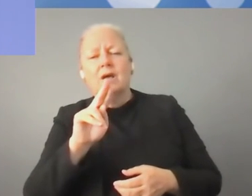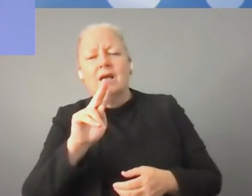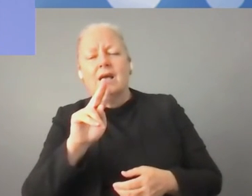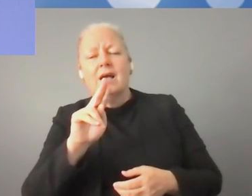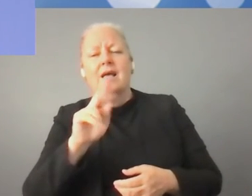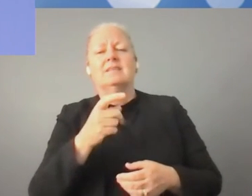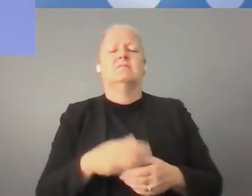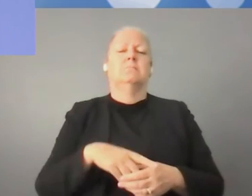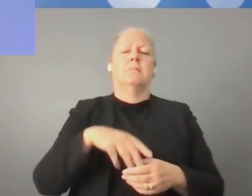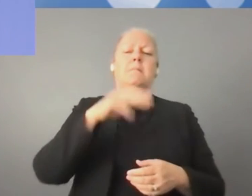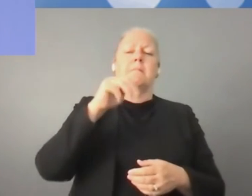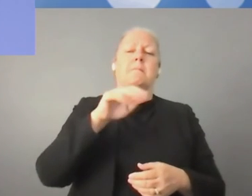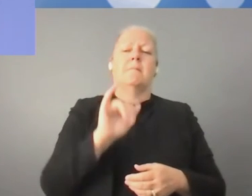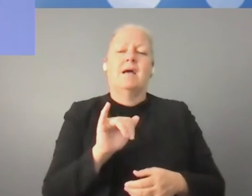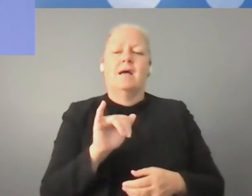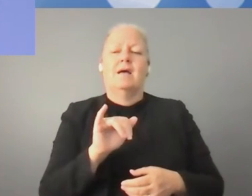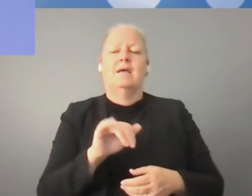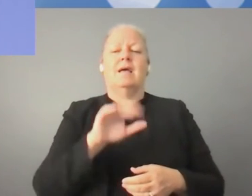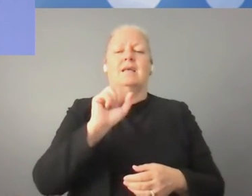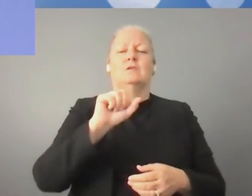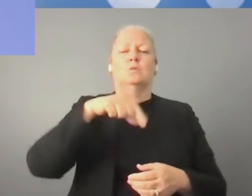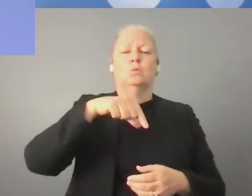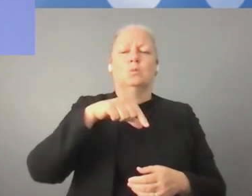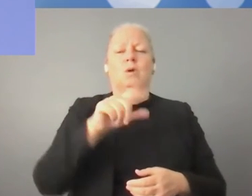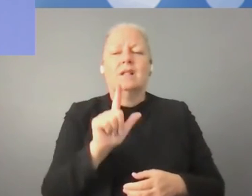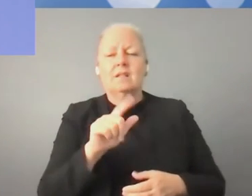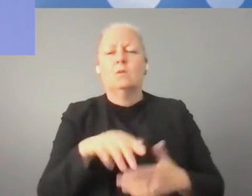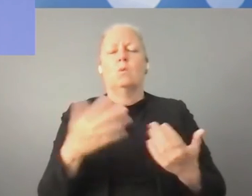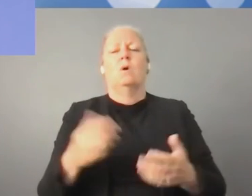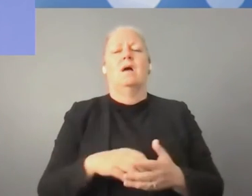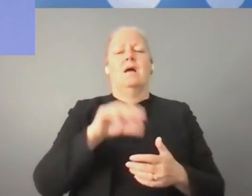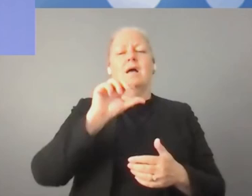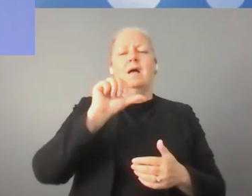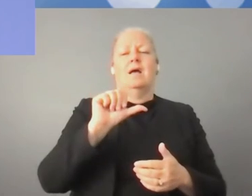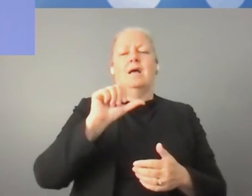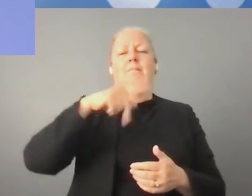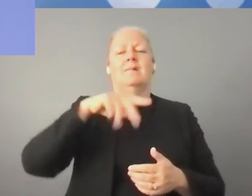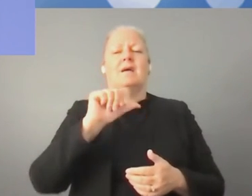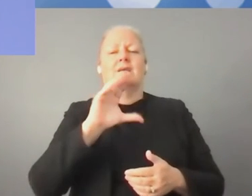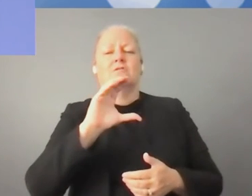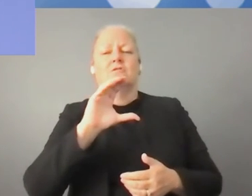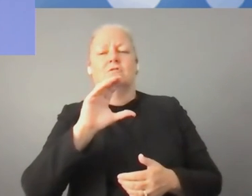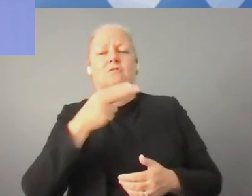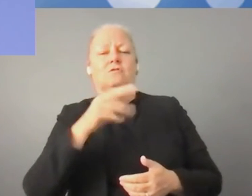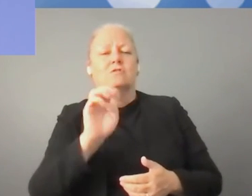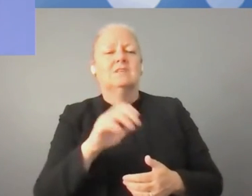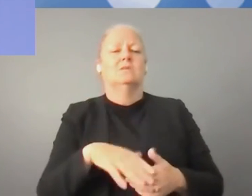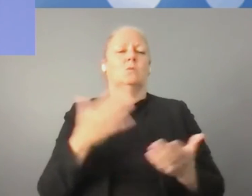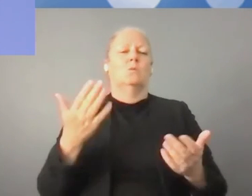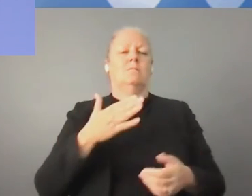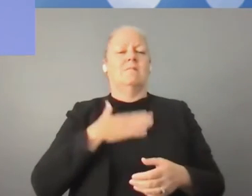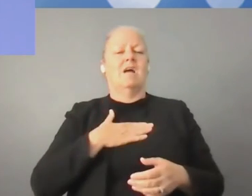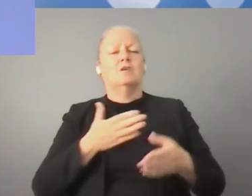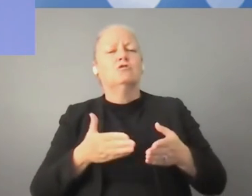Wikipedia? So, for everyone, even companies and startups, we should protect, promote,